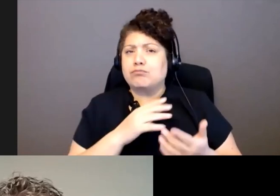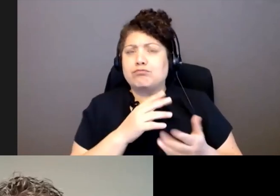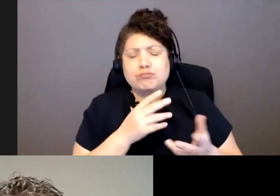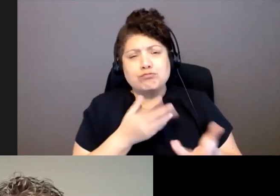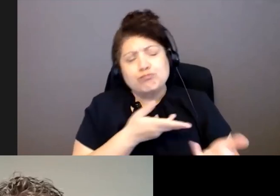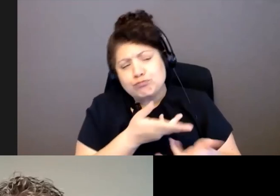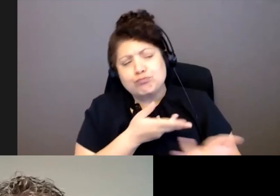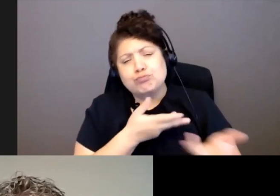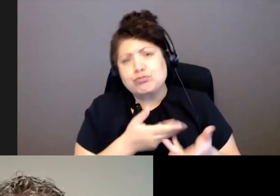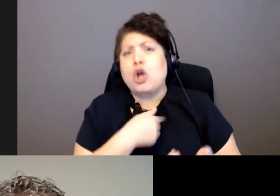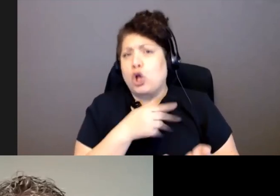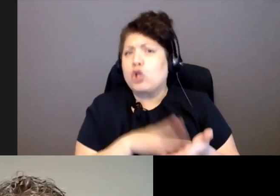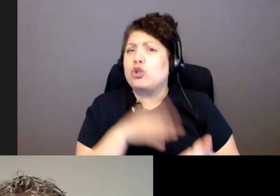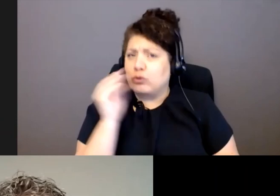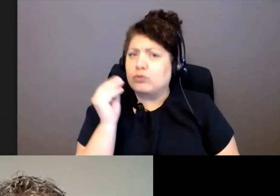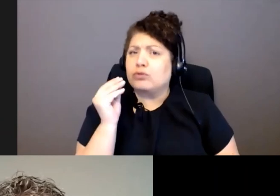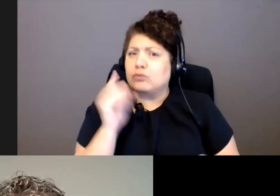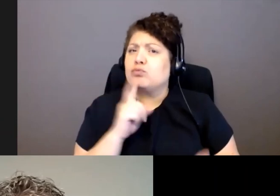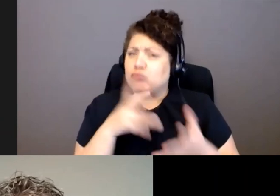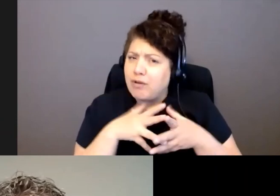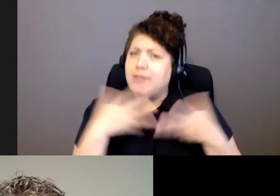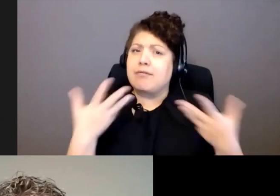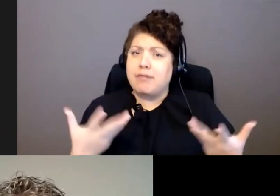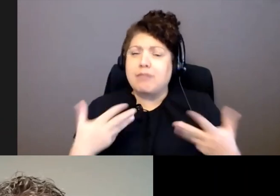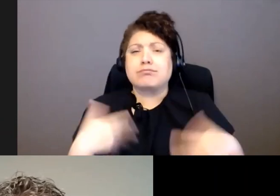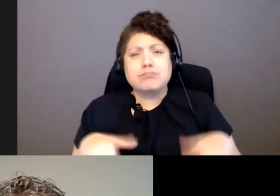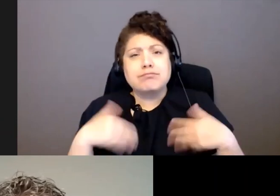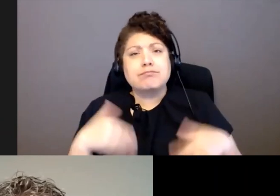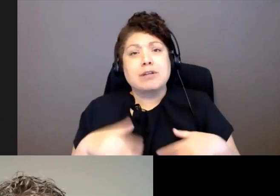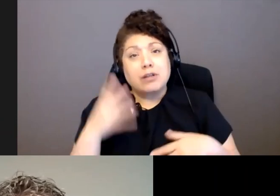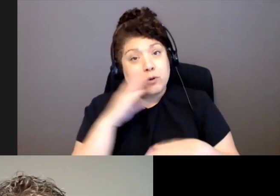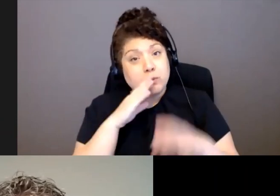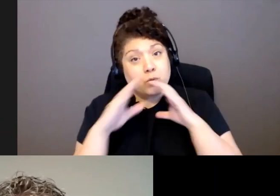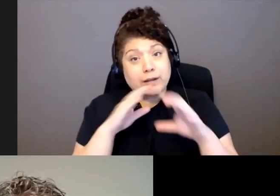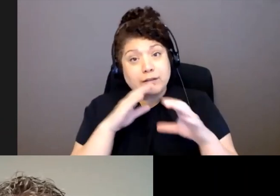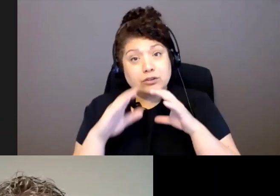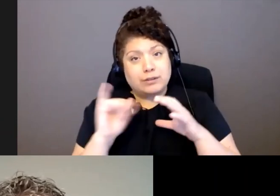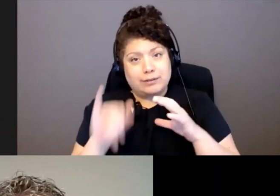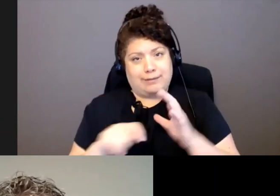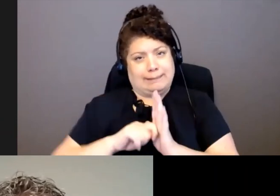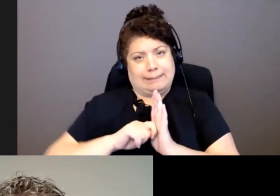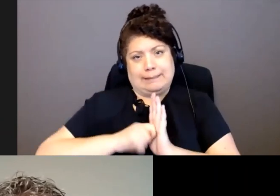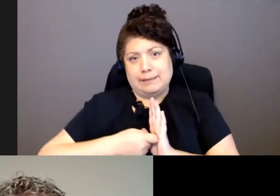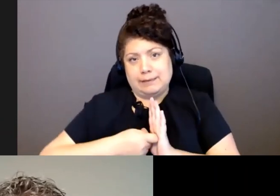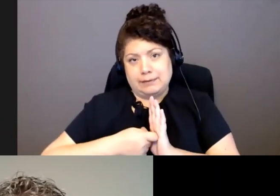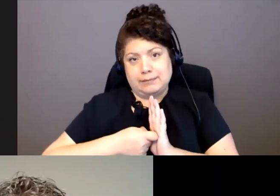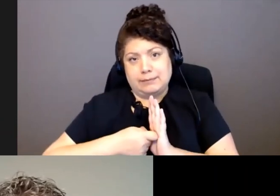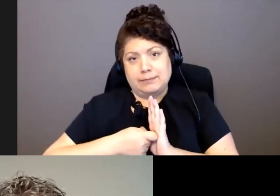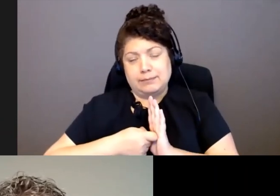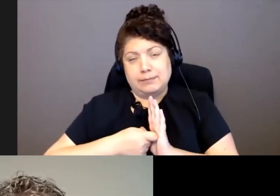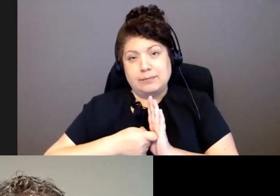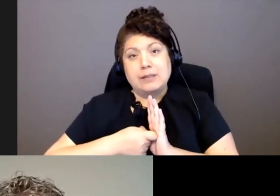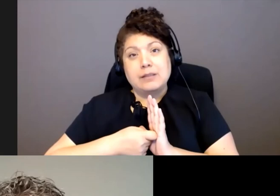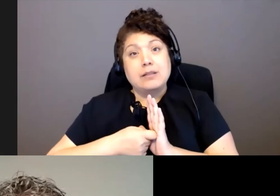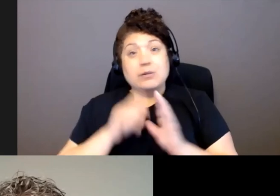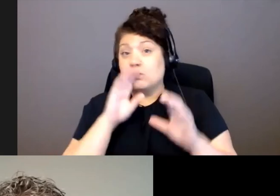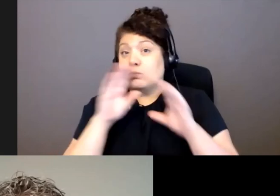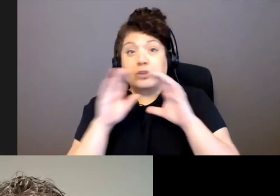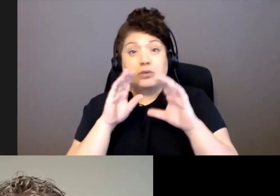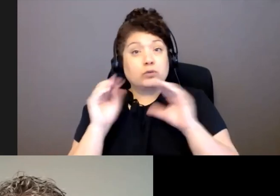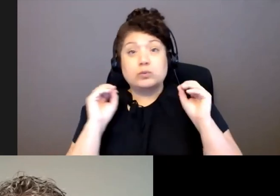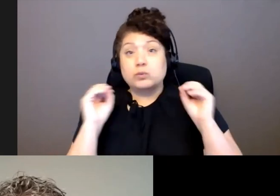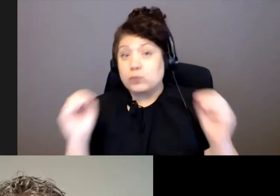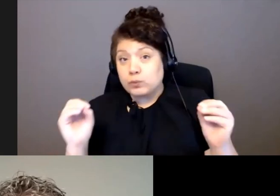because communication is the key to everything. Without communication,